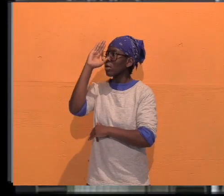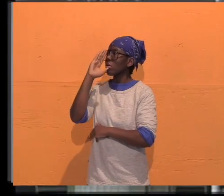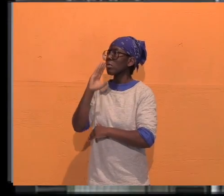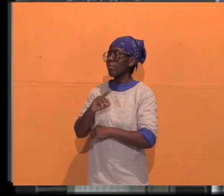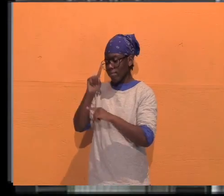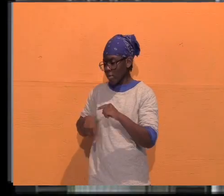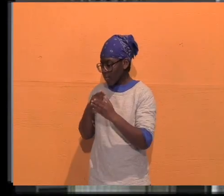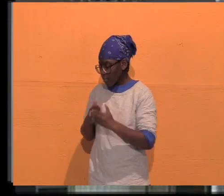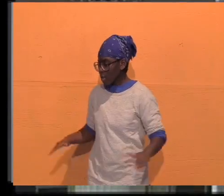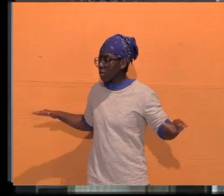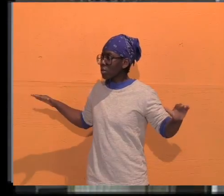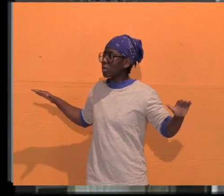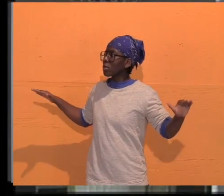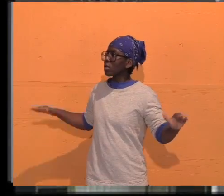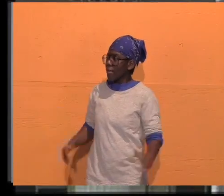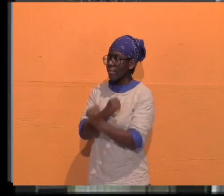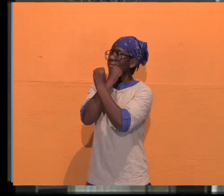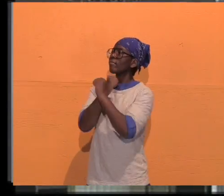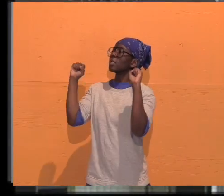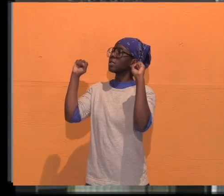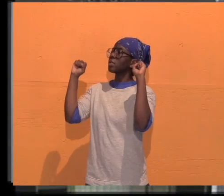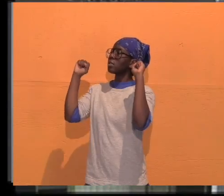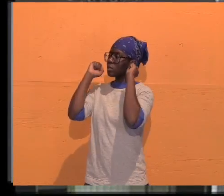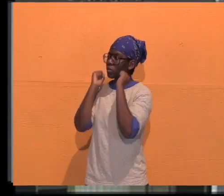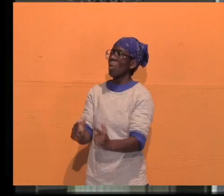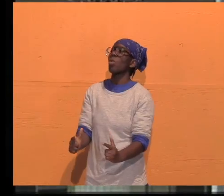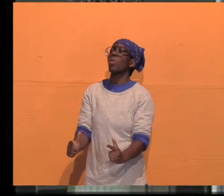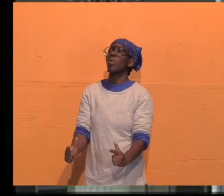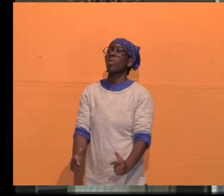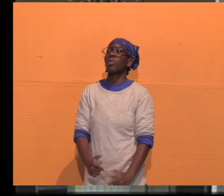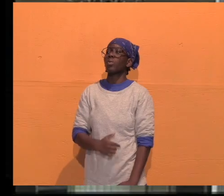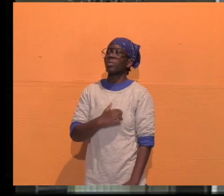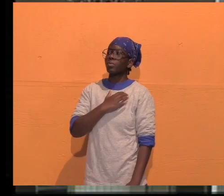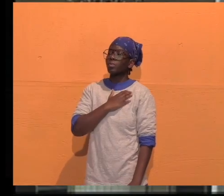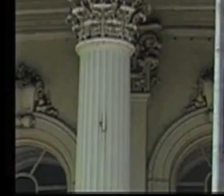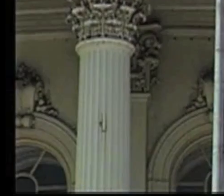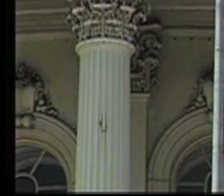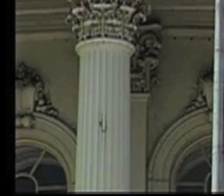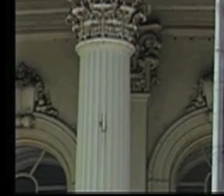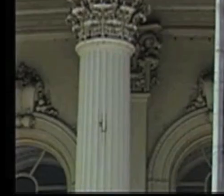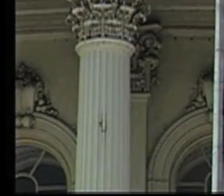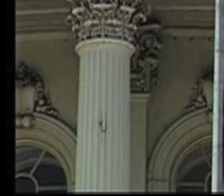with liberty and justice for all please remain standing for a moment of silence